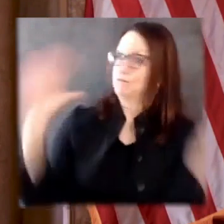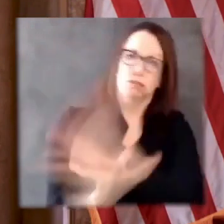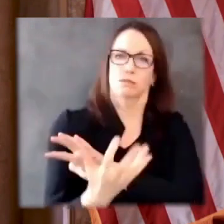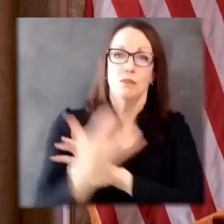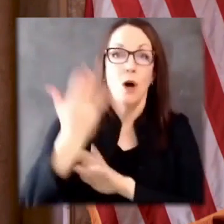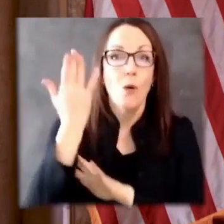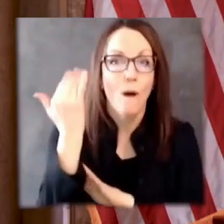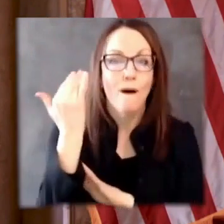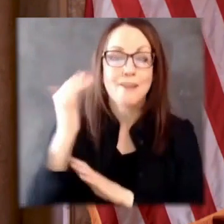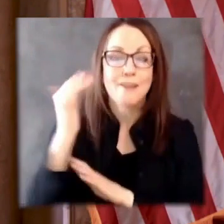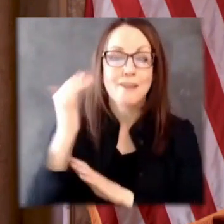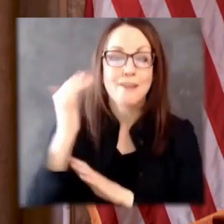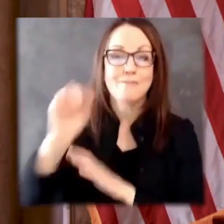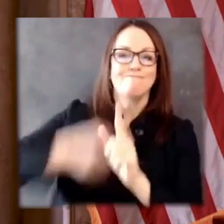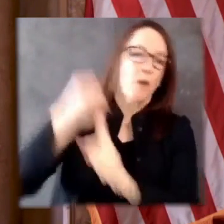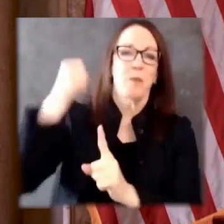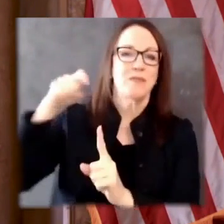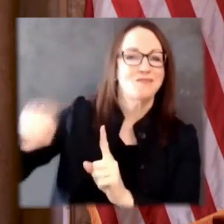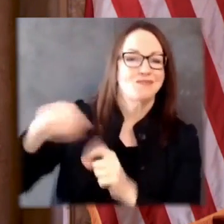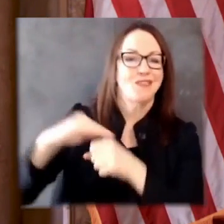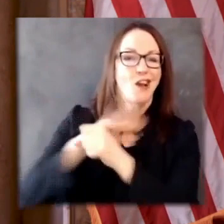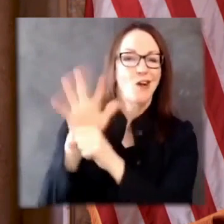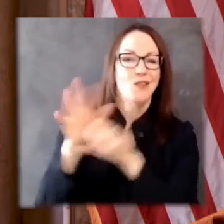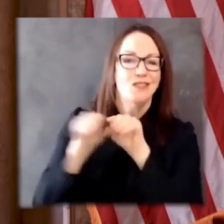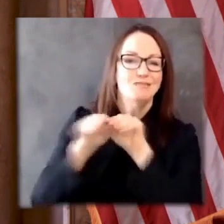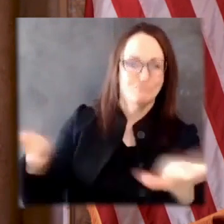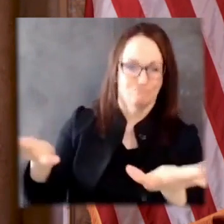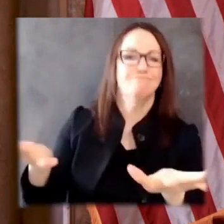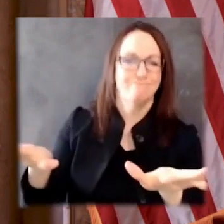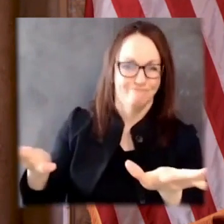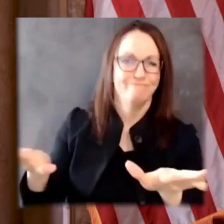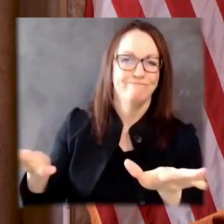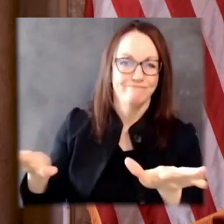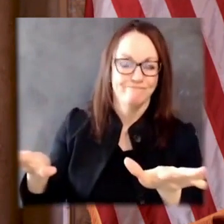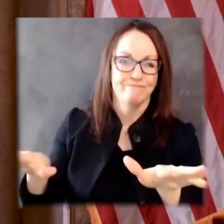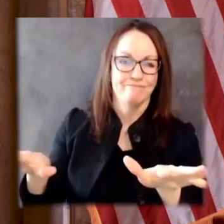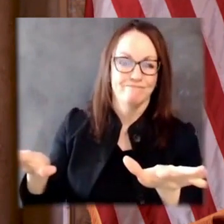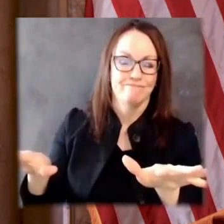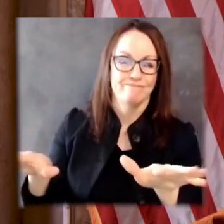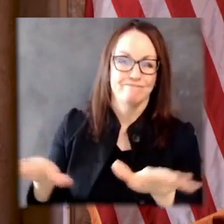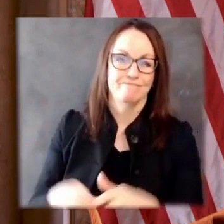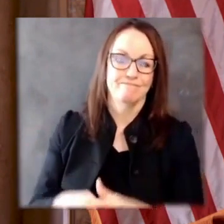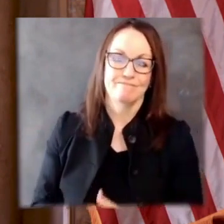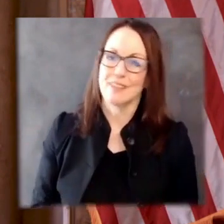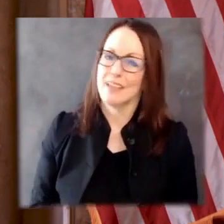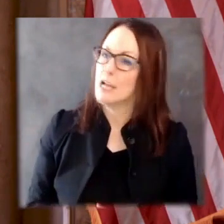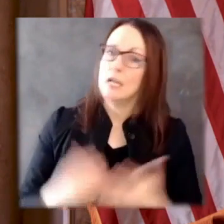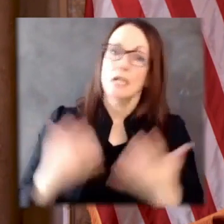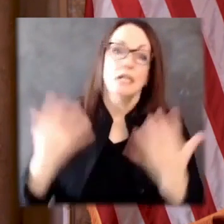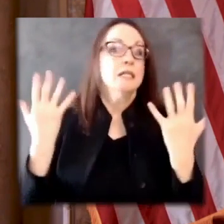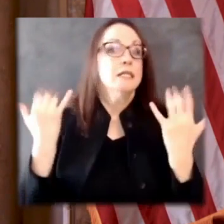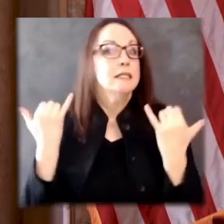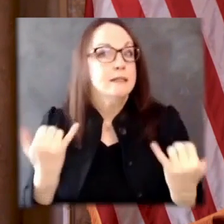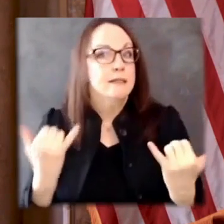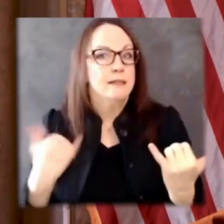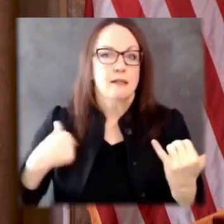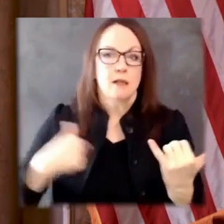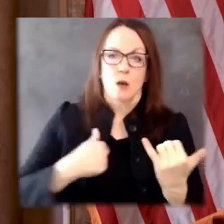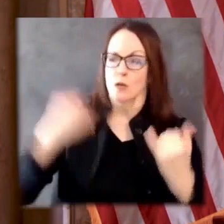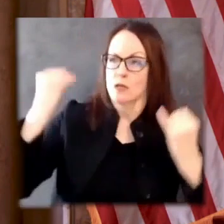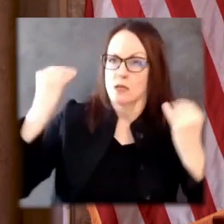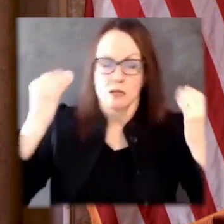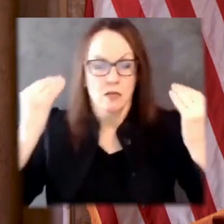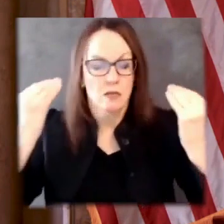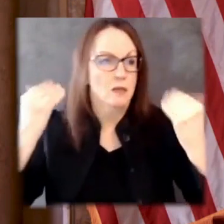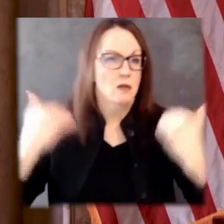take urgent necessary steps to prevent the COVID-19 pandemic from spreading. Suddenly, states and countries